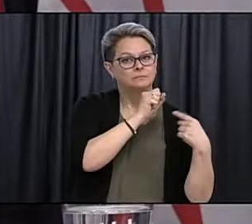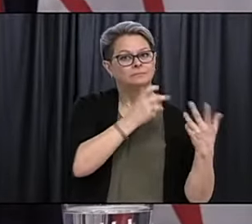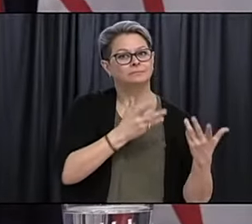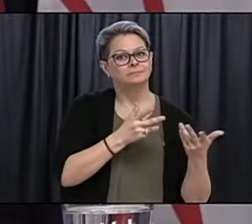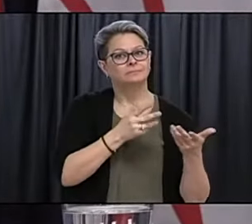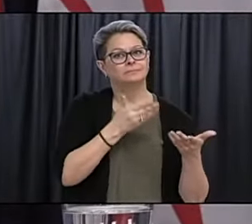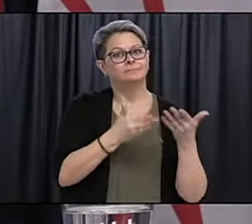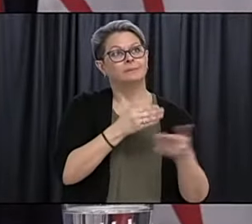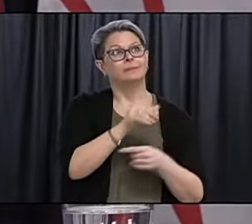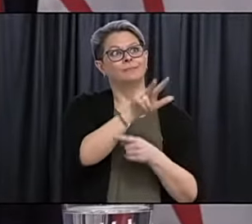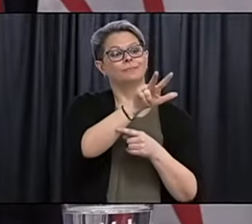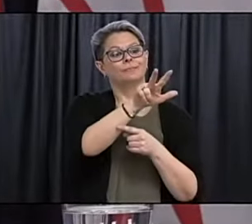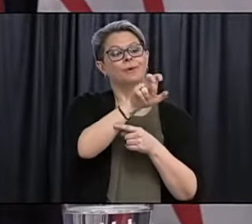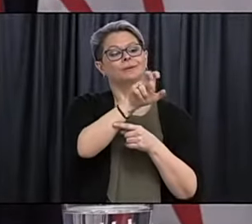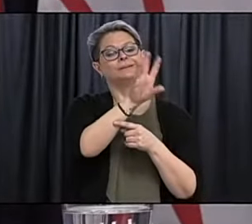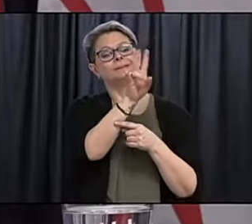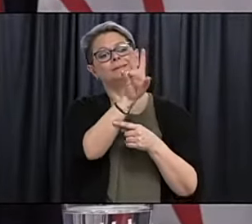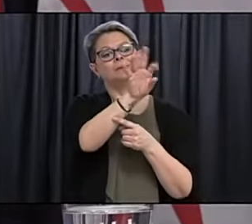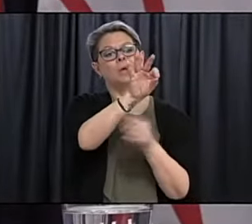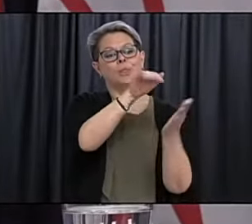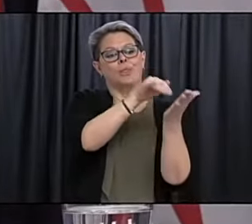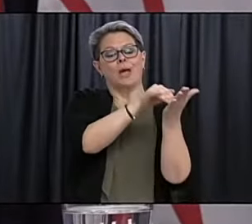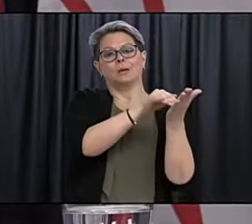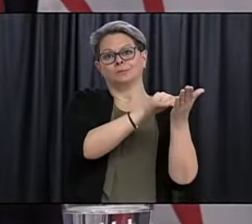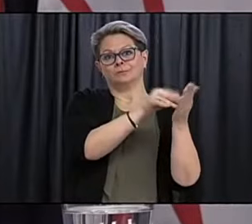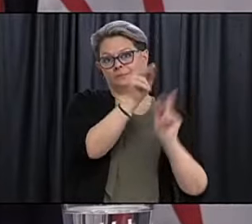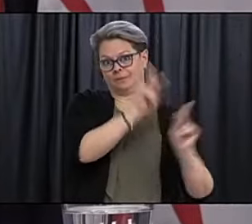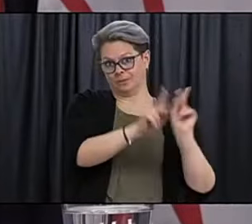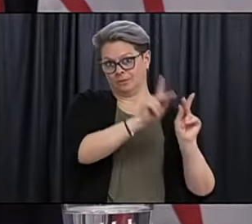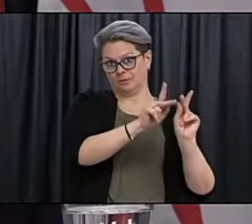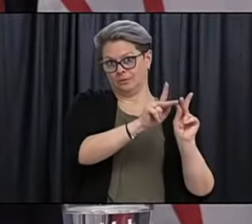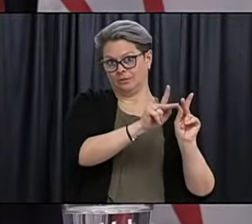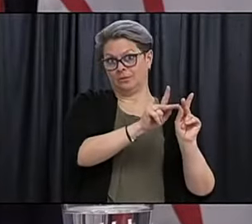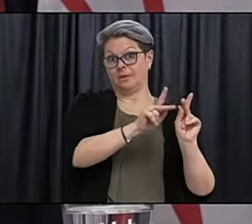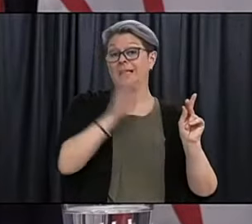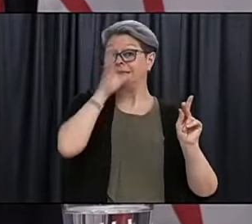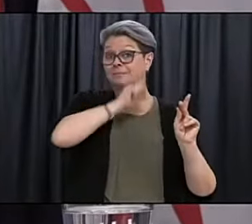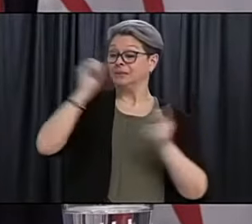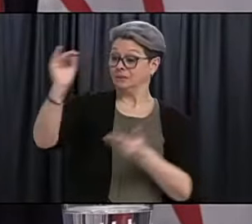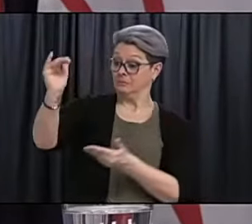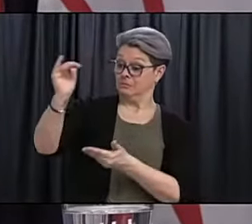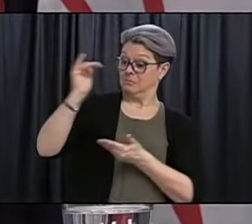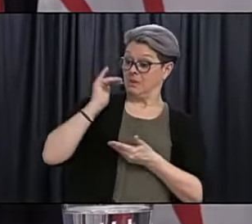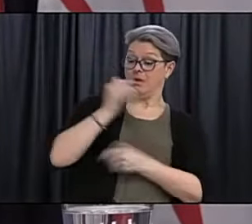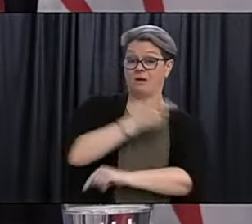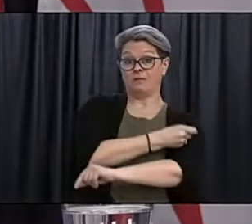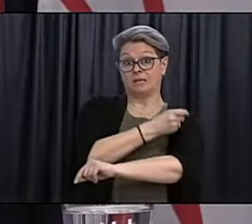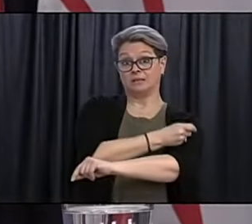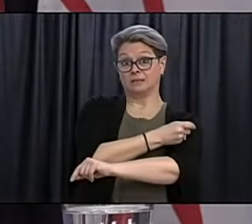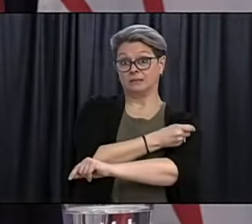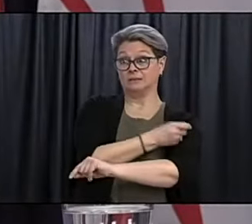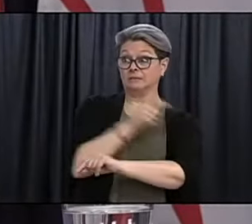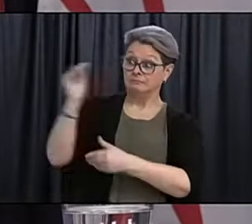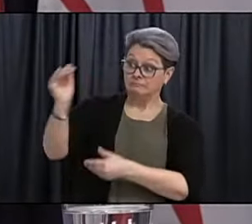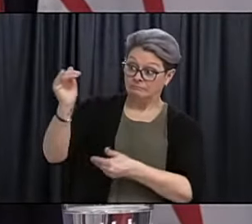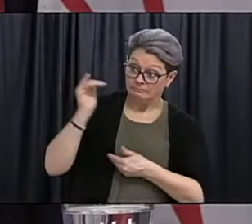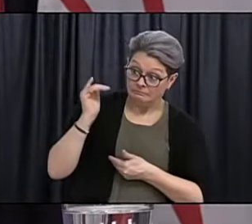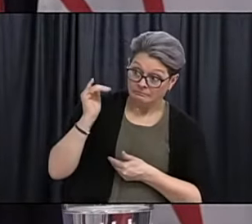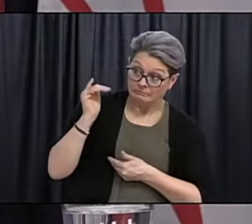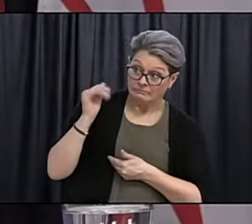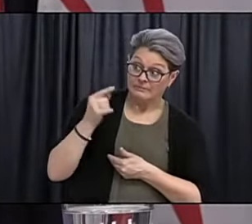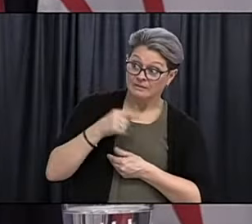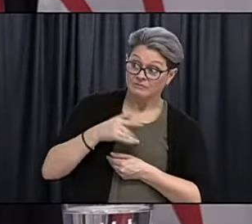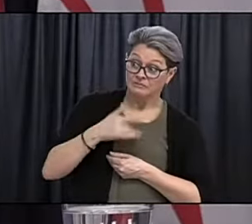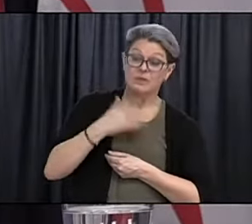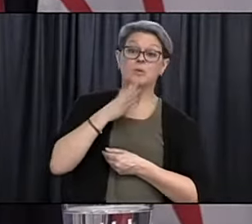about 379,000 people and our estimate based on the supply of vaccine and what we've been led to believe will